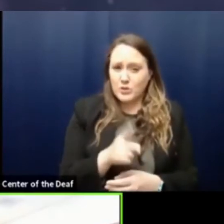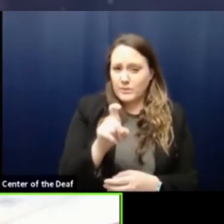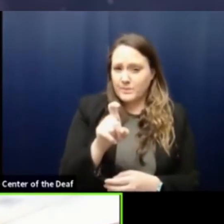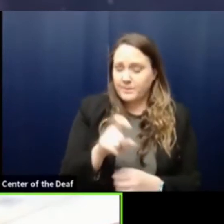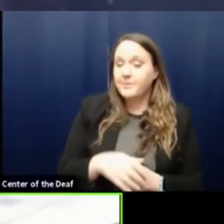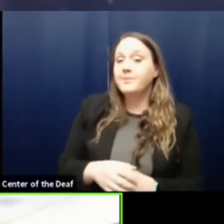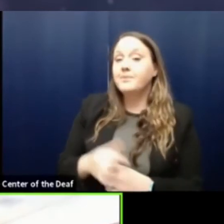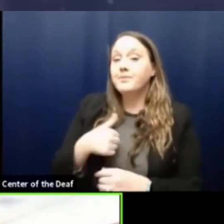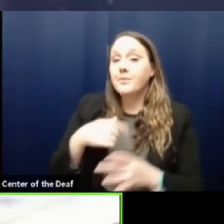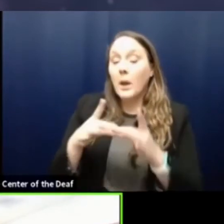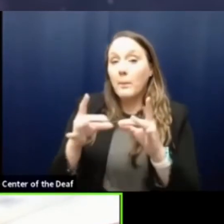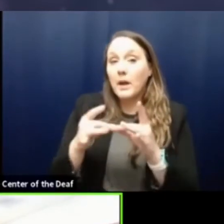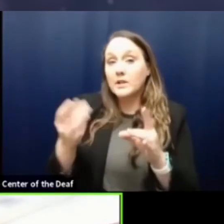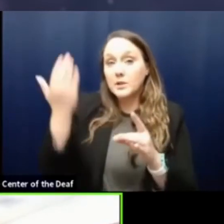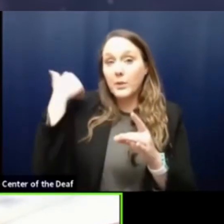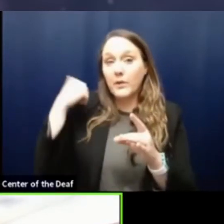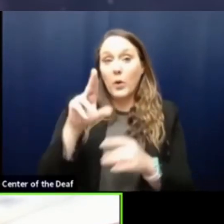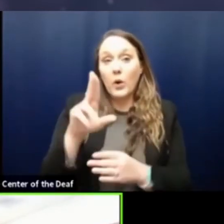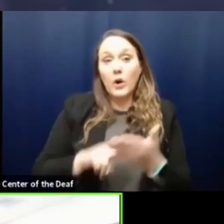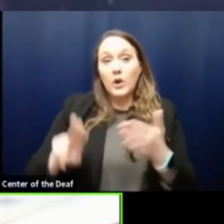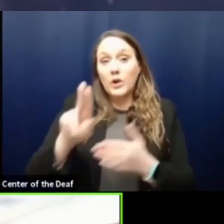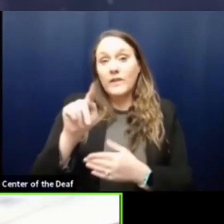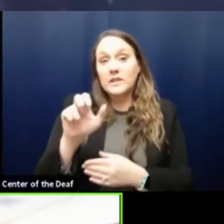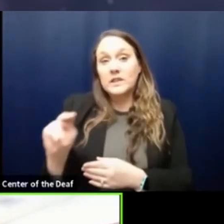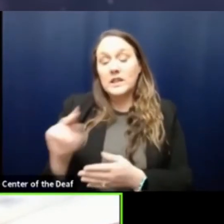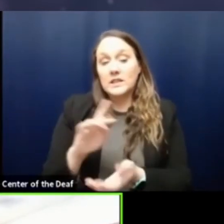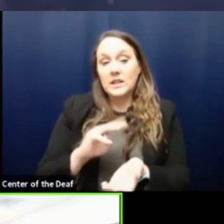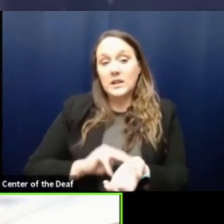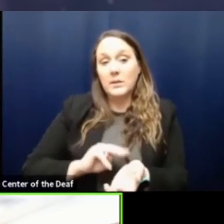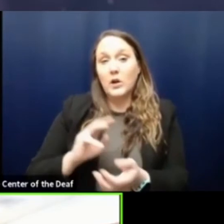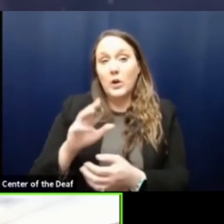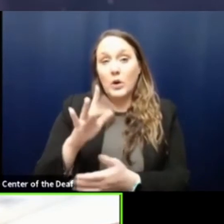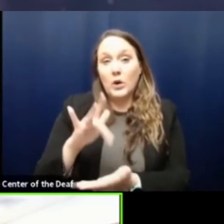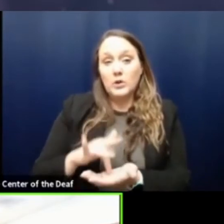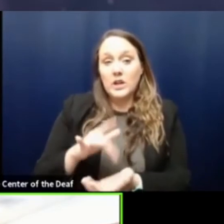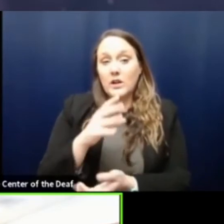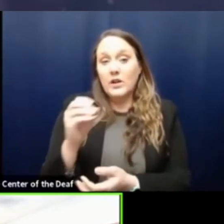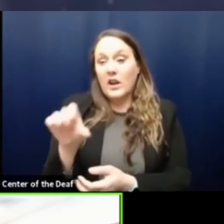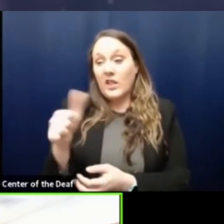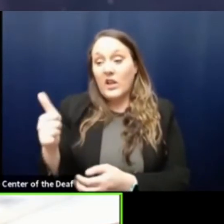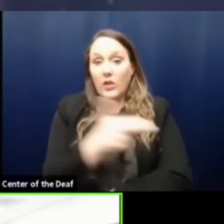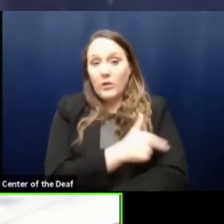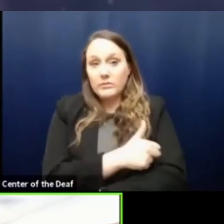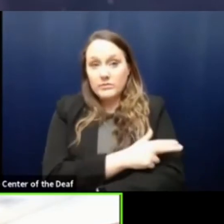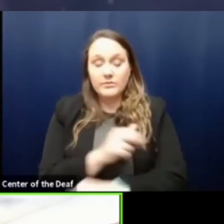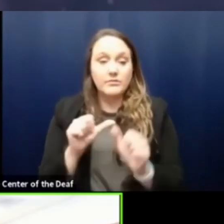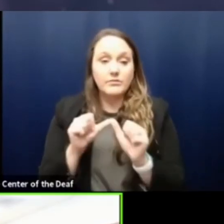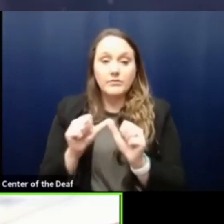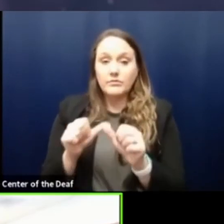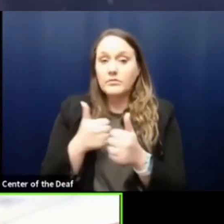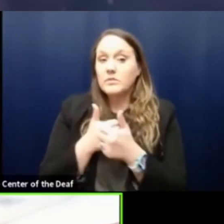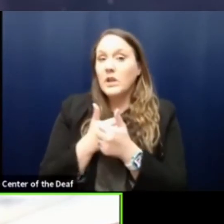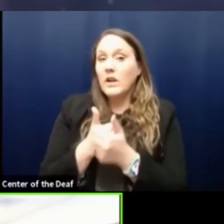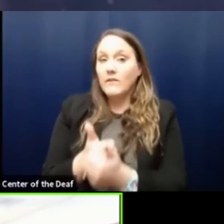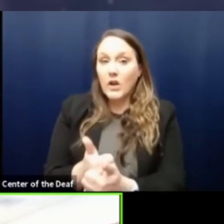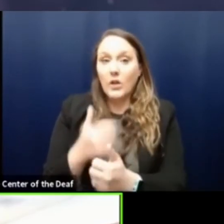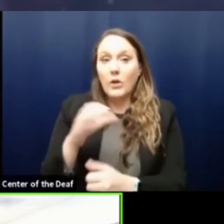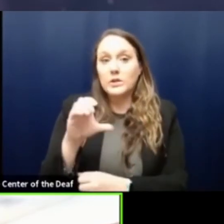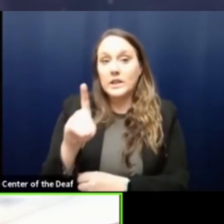So as I mentioned before, the University of Tennessee Medical Center, and I think I speak for all the other health systems continue to comply with CDC guidelines.